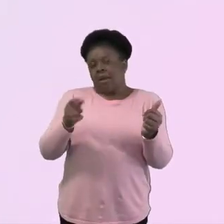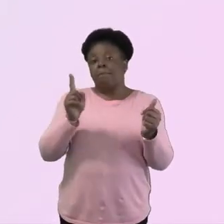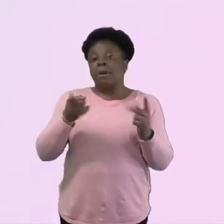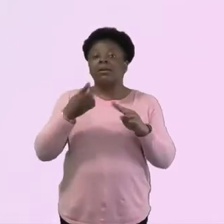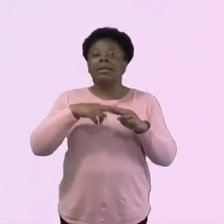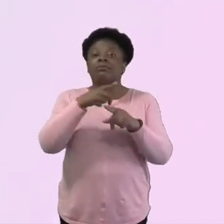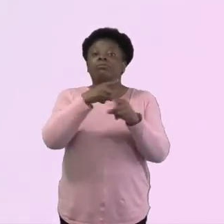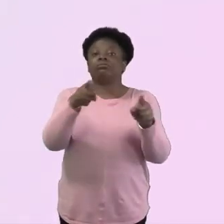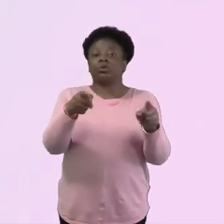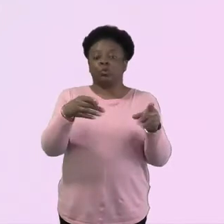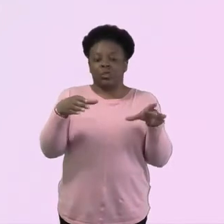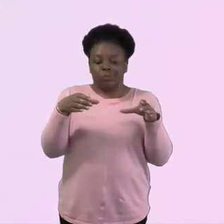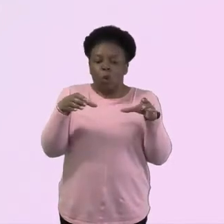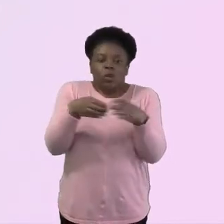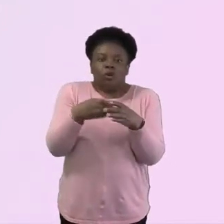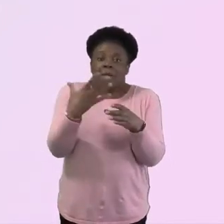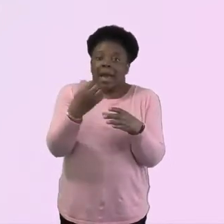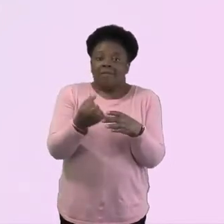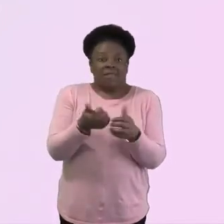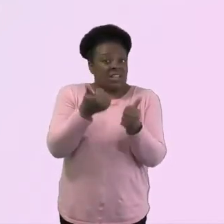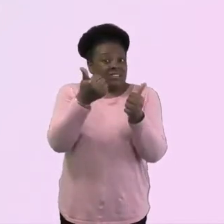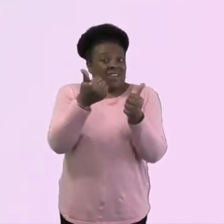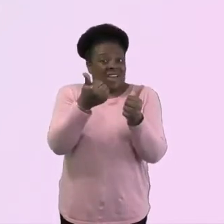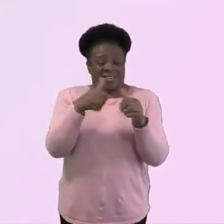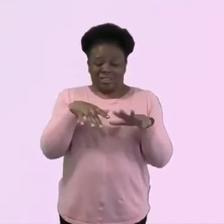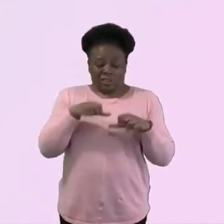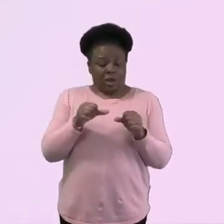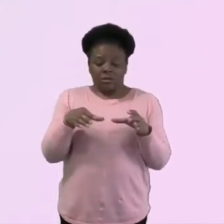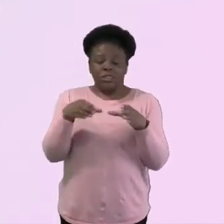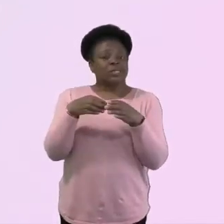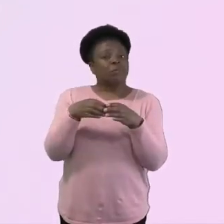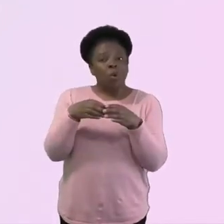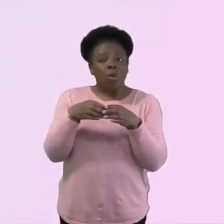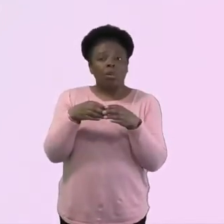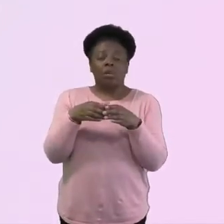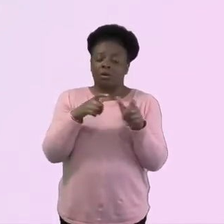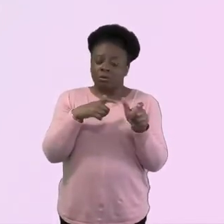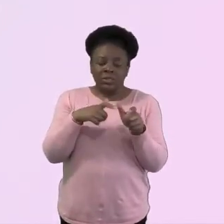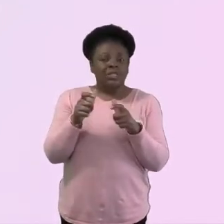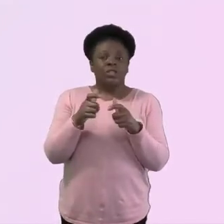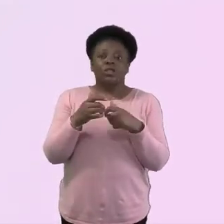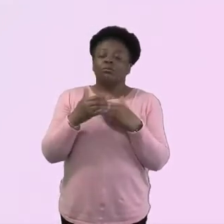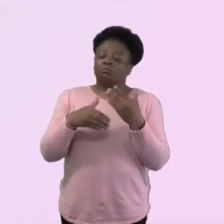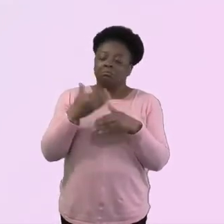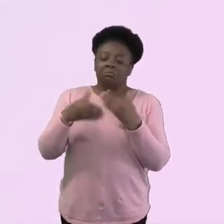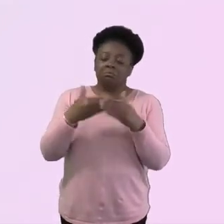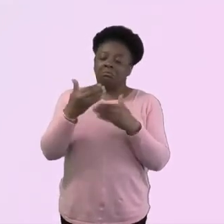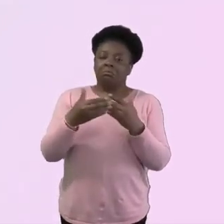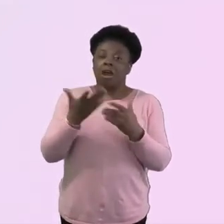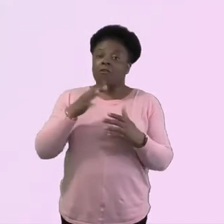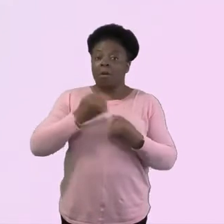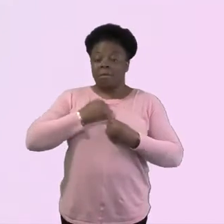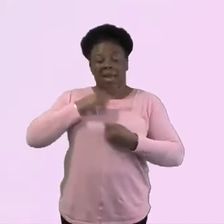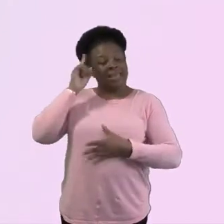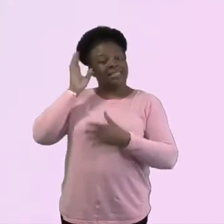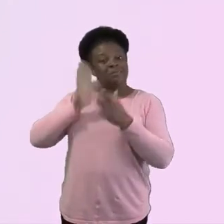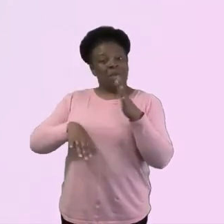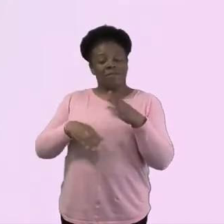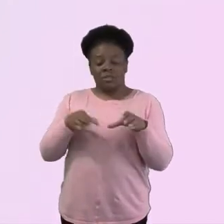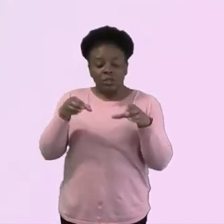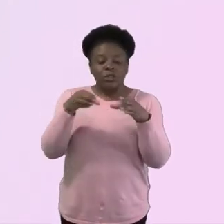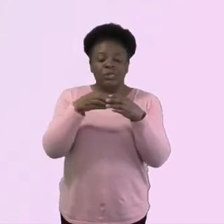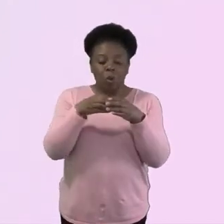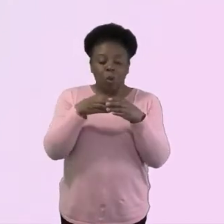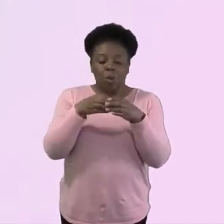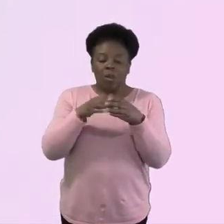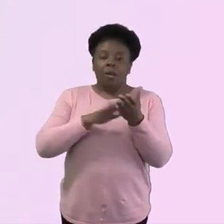small group, just start with them and see what happens. Yeah, in my kind of experience, that kind of small and kind of strong foundation of